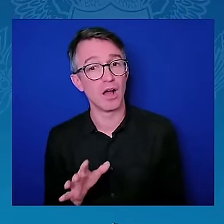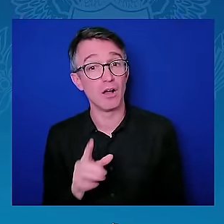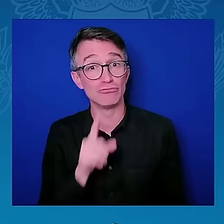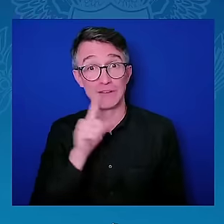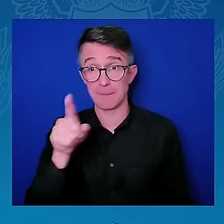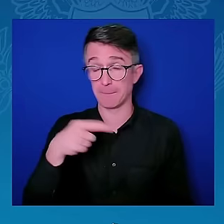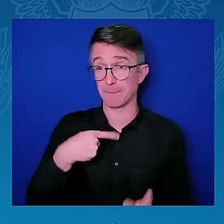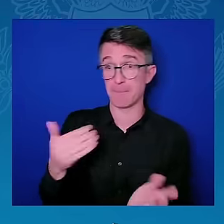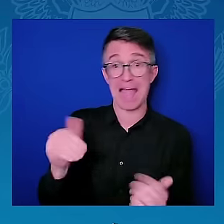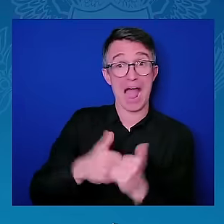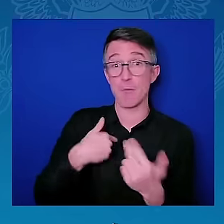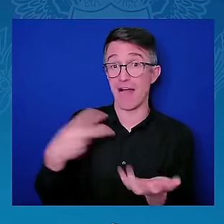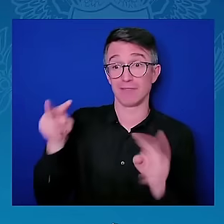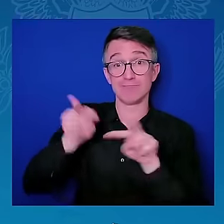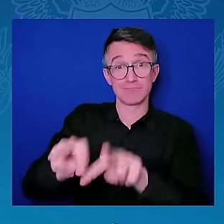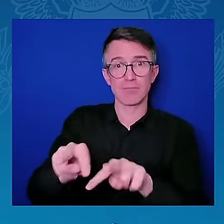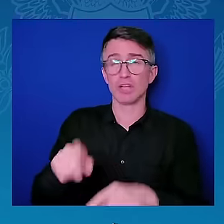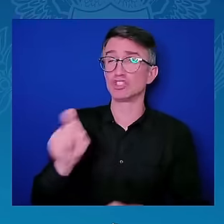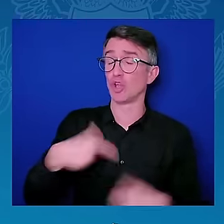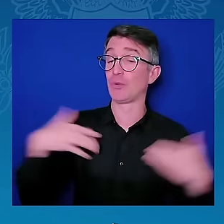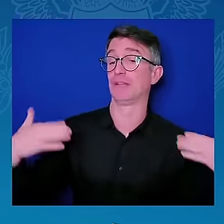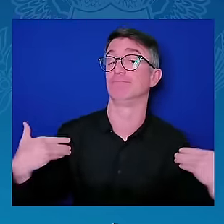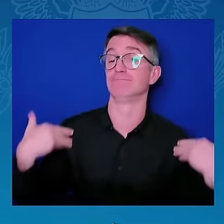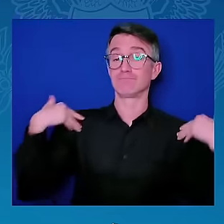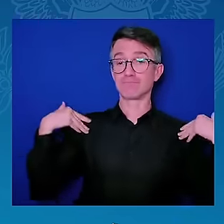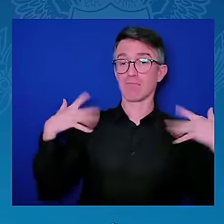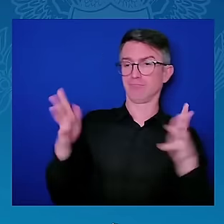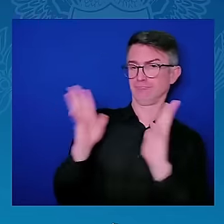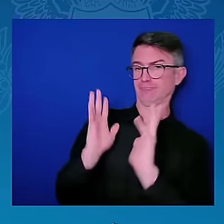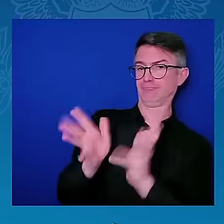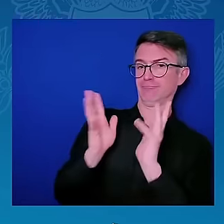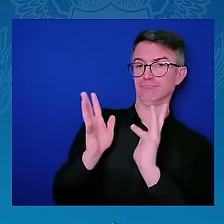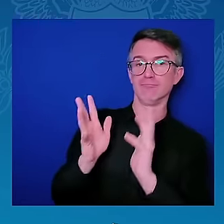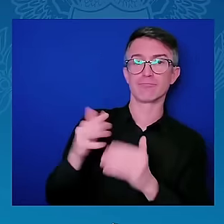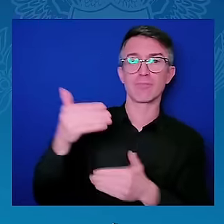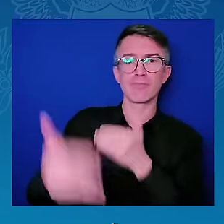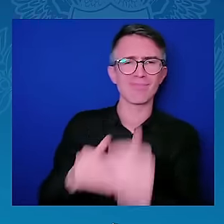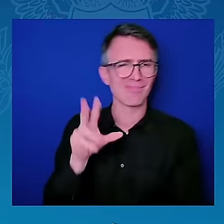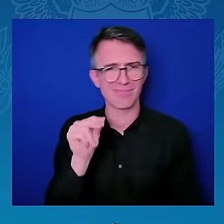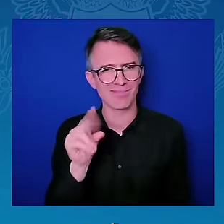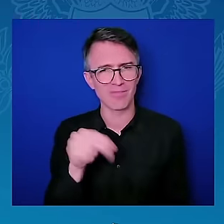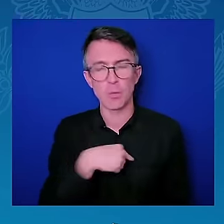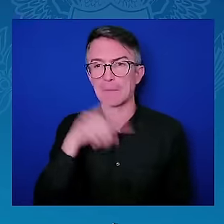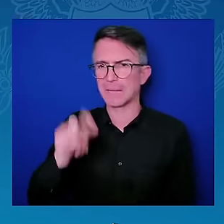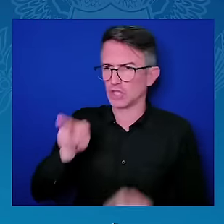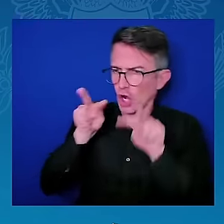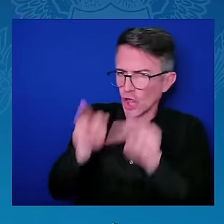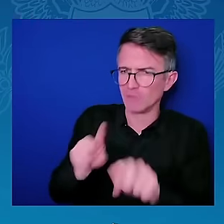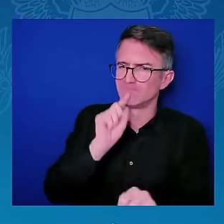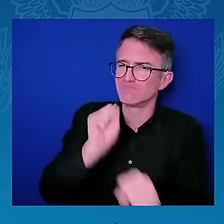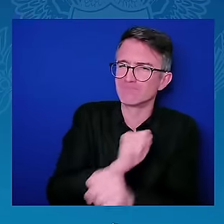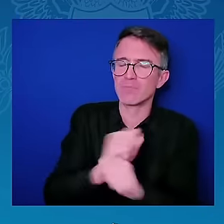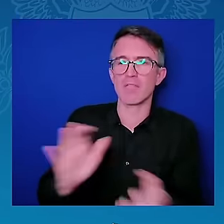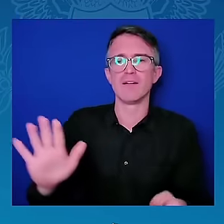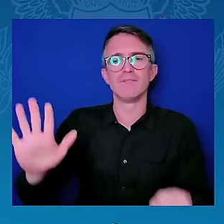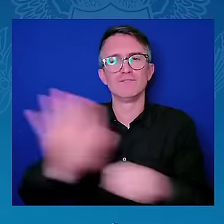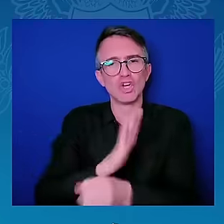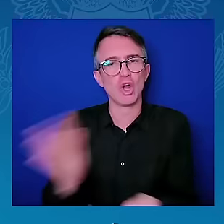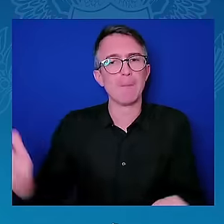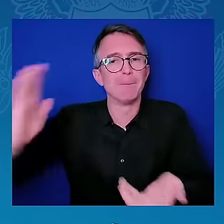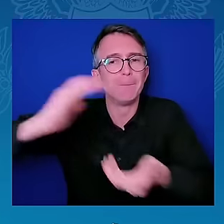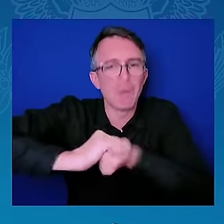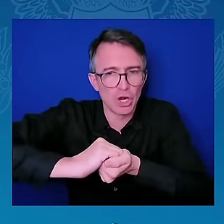So, it is not about and simply about aid, but about investment. And understanding